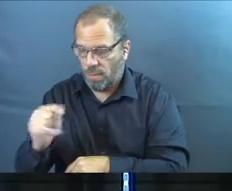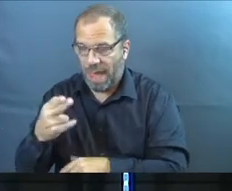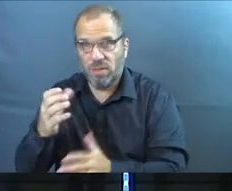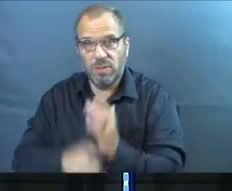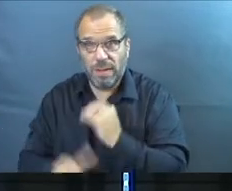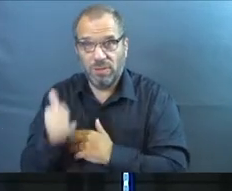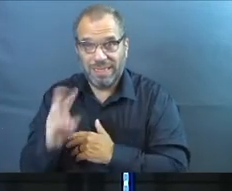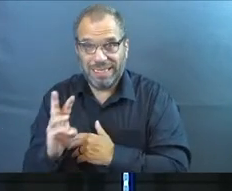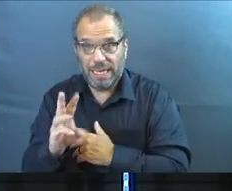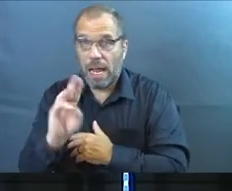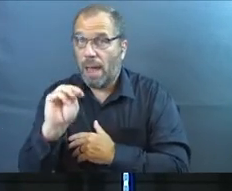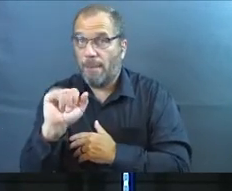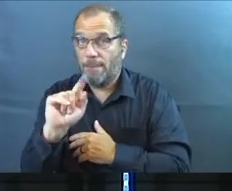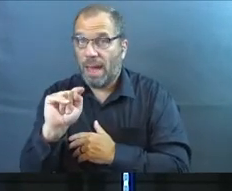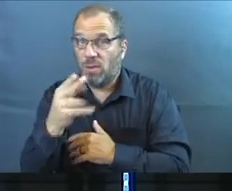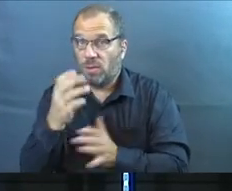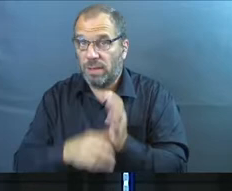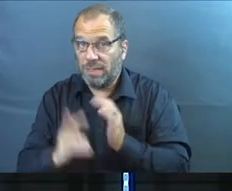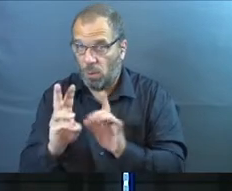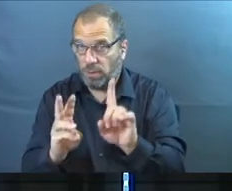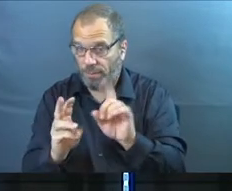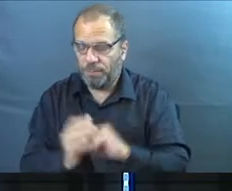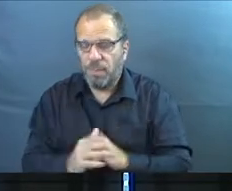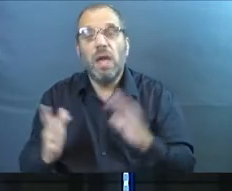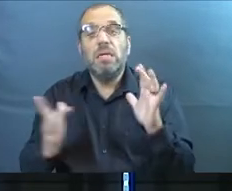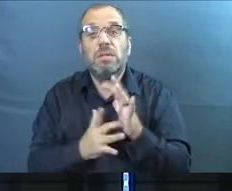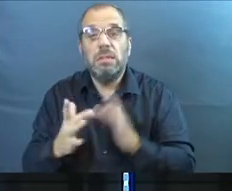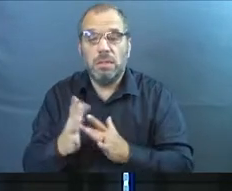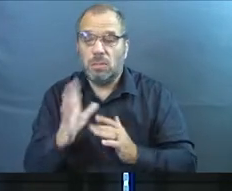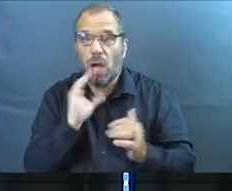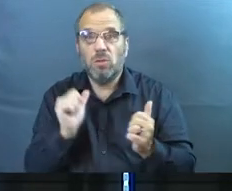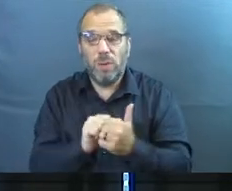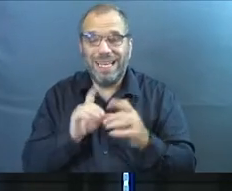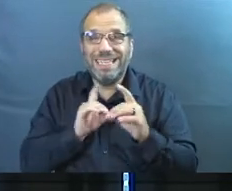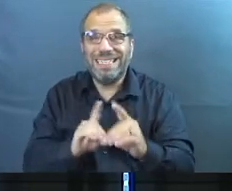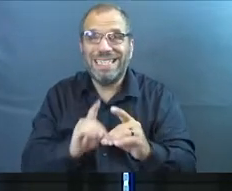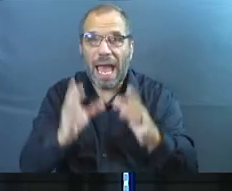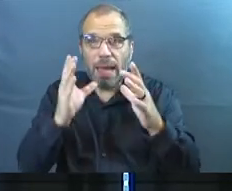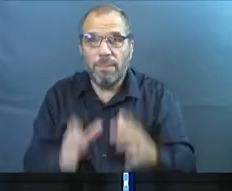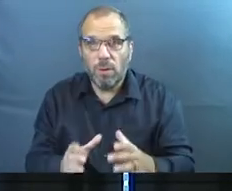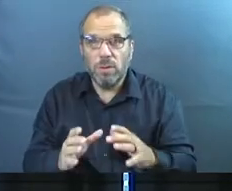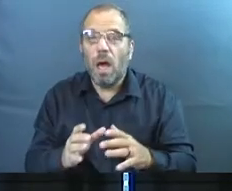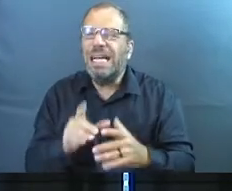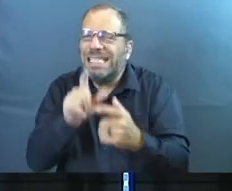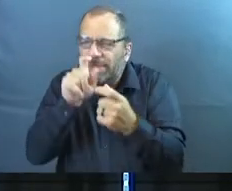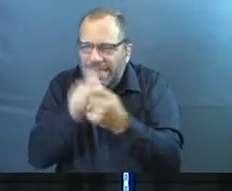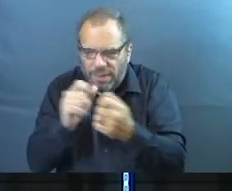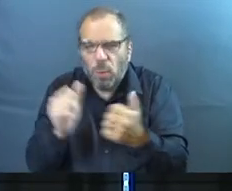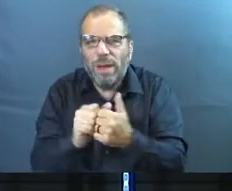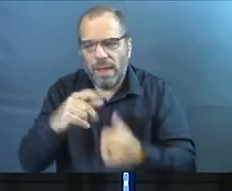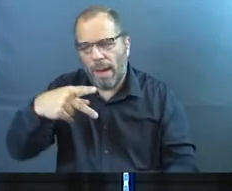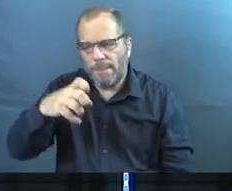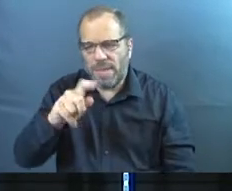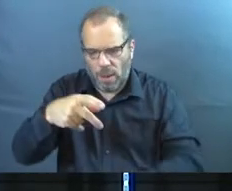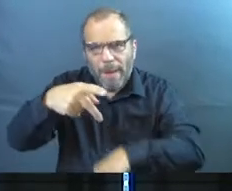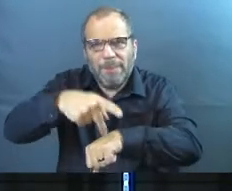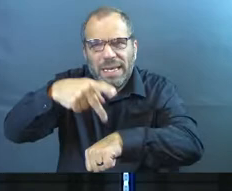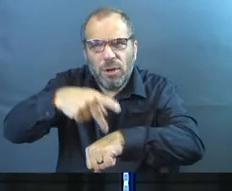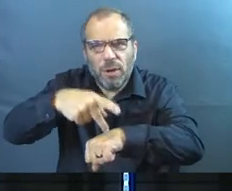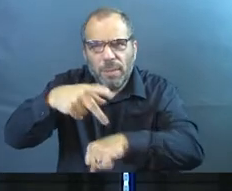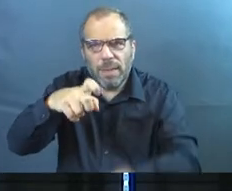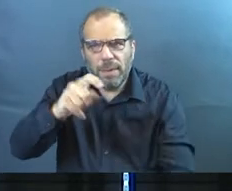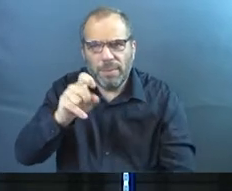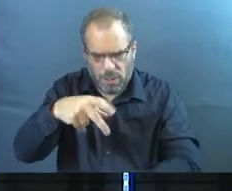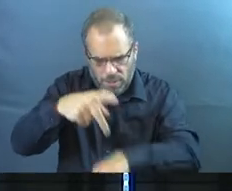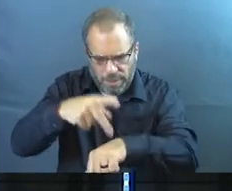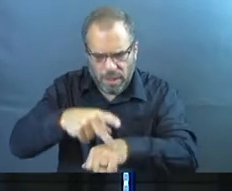16, and we're going to read this in just a second, Jesus has a conversation with his disciples, and specifically with Peter, and he says, who do you say that I